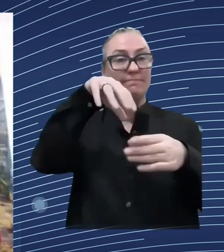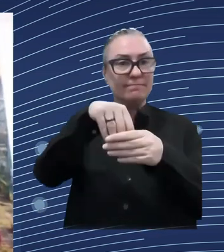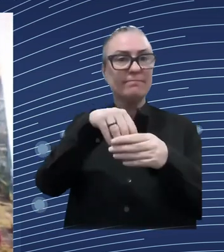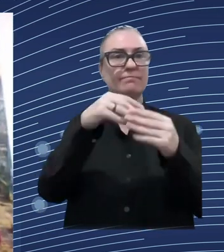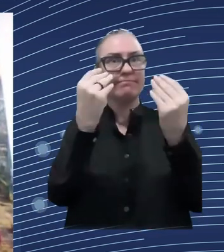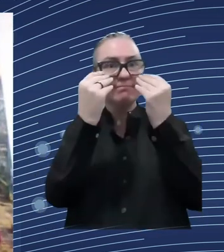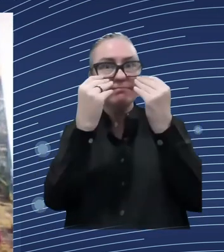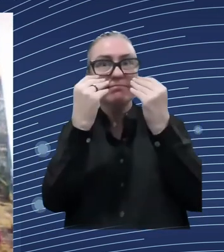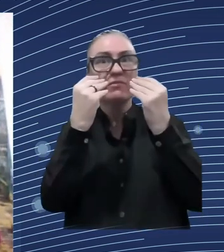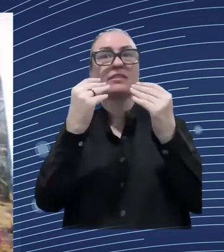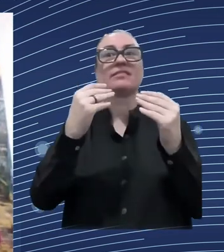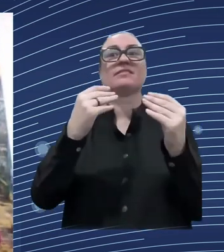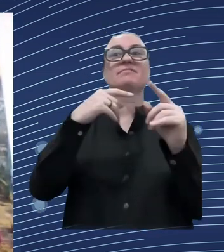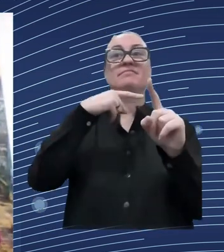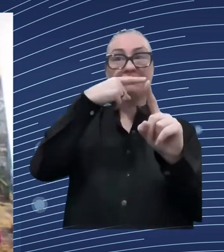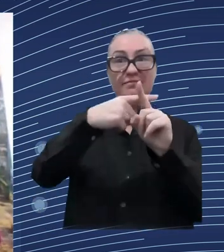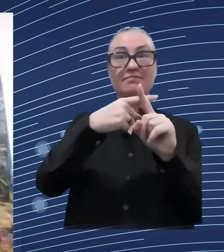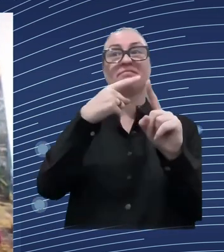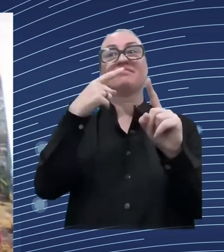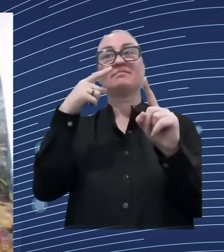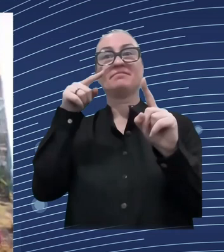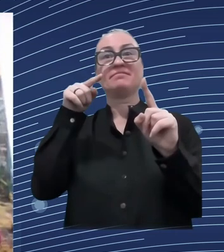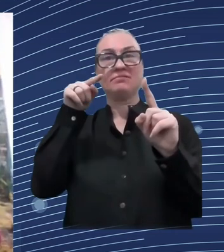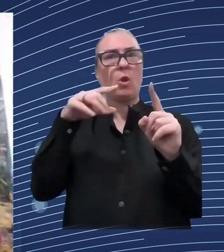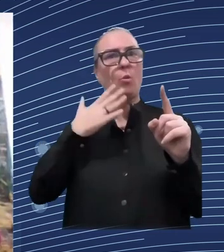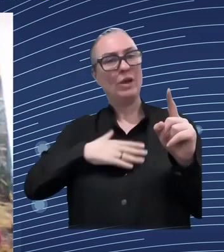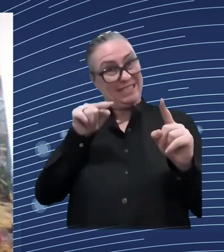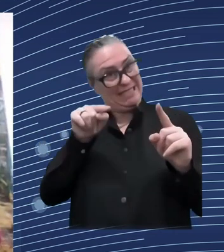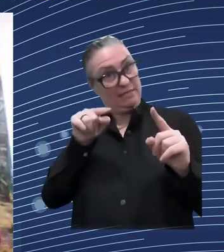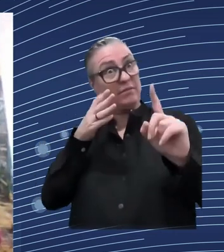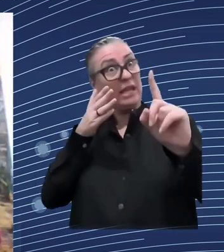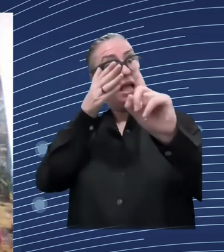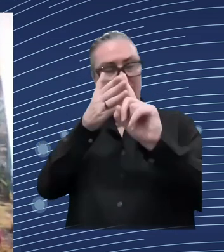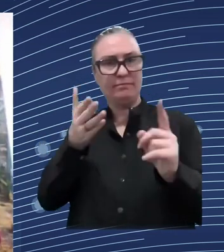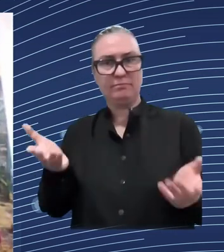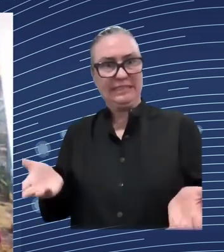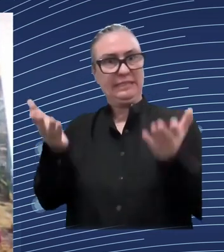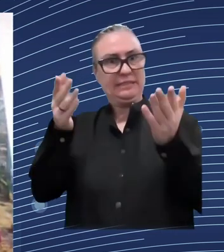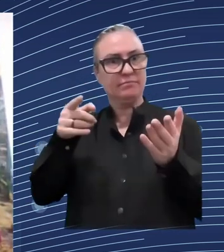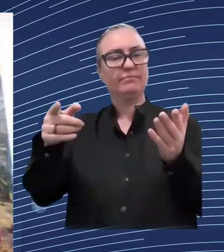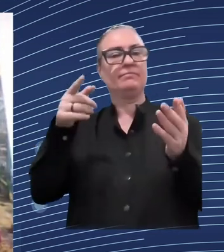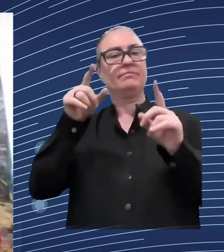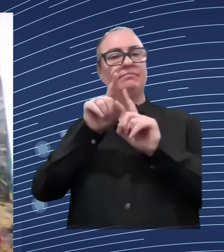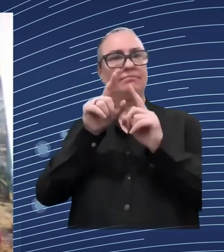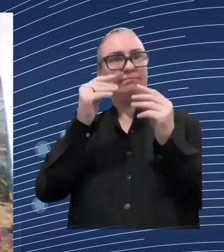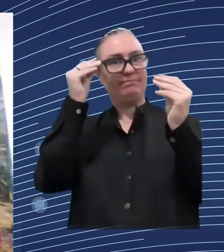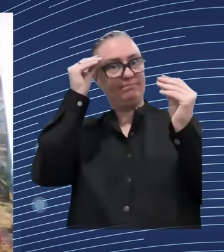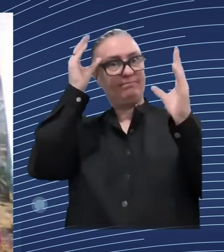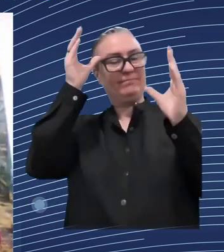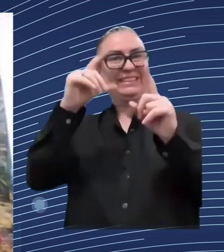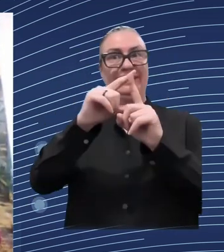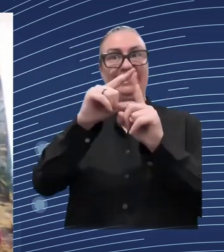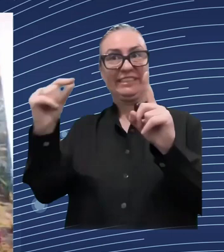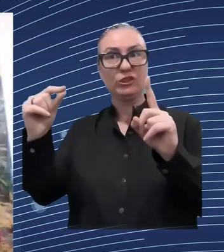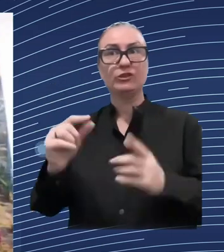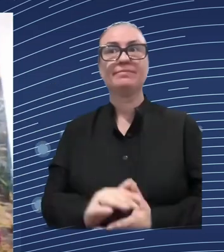uh the education will allow idps people who have lost their jobs and all the citizens to obtain relevant knowledge